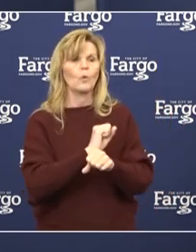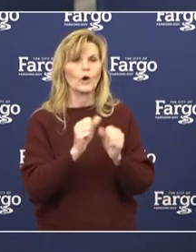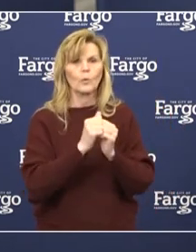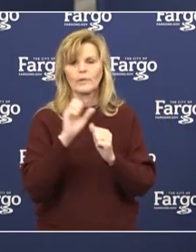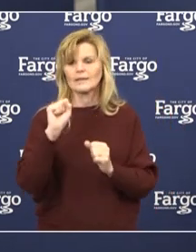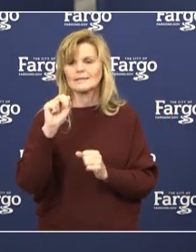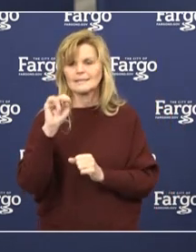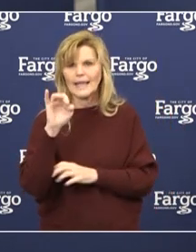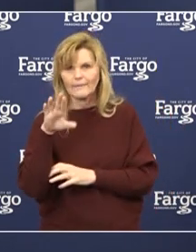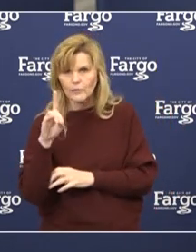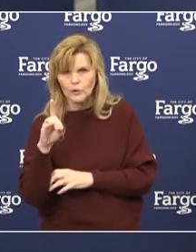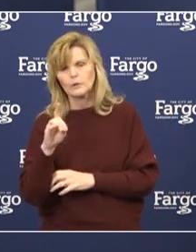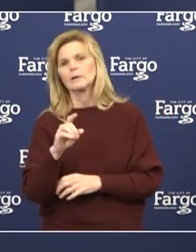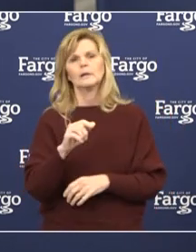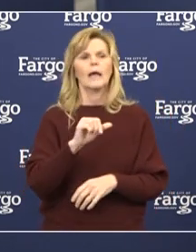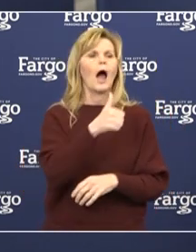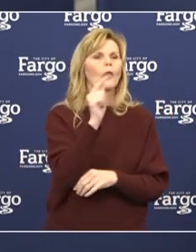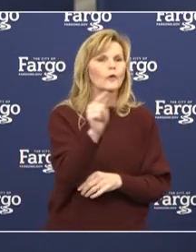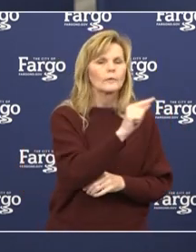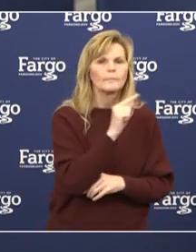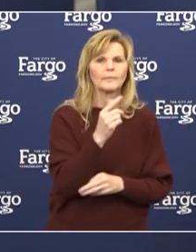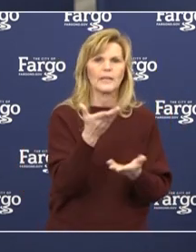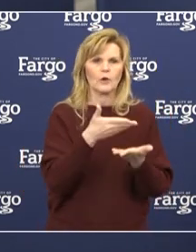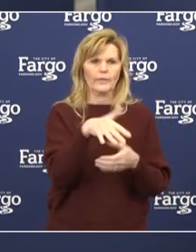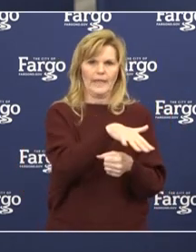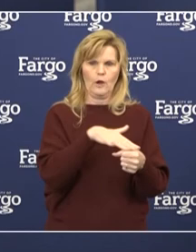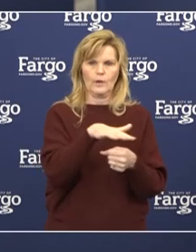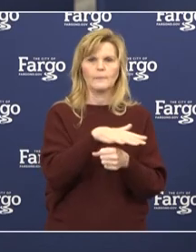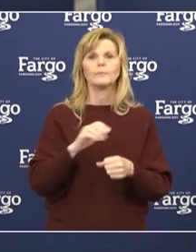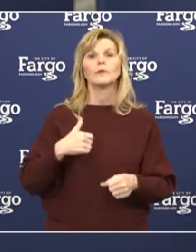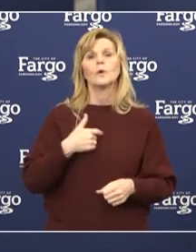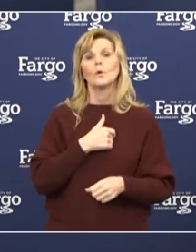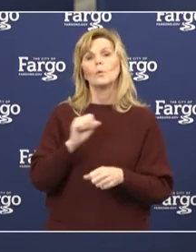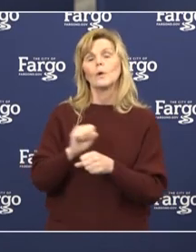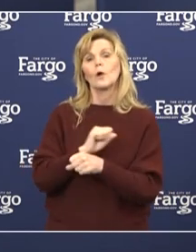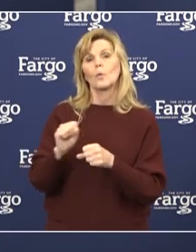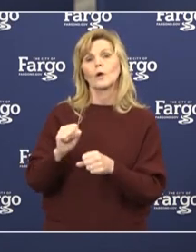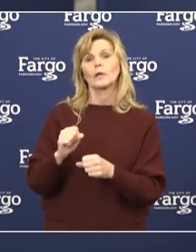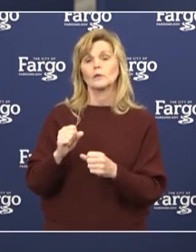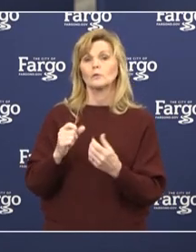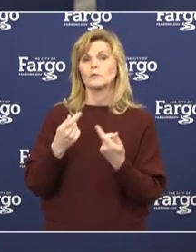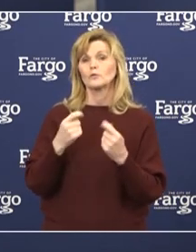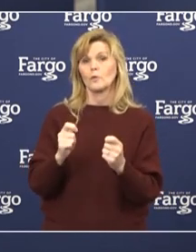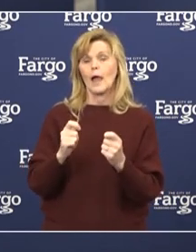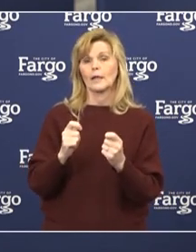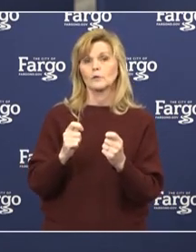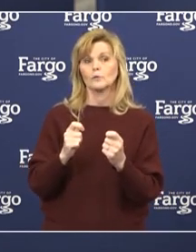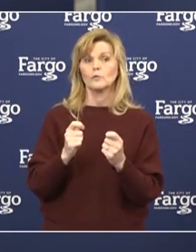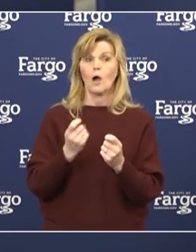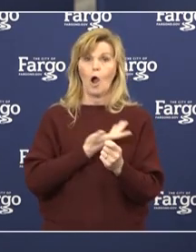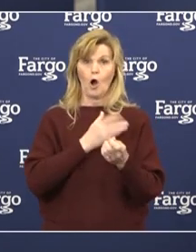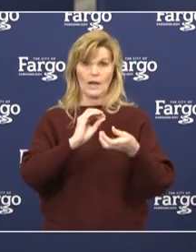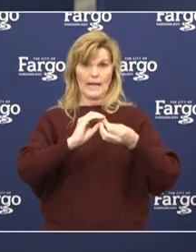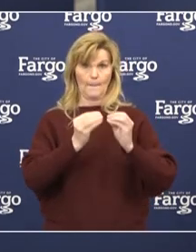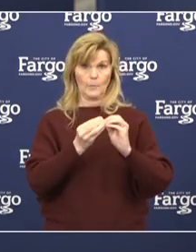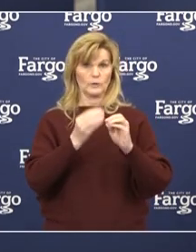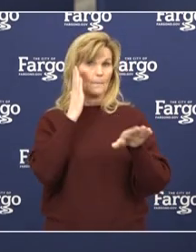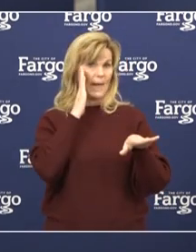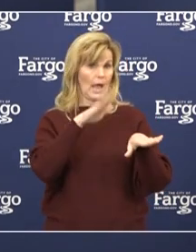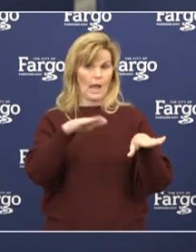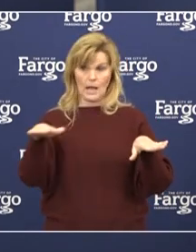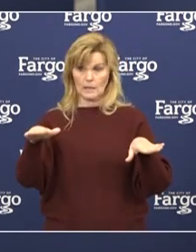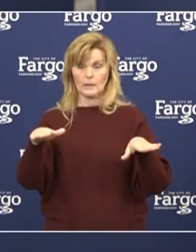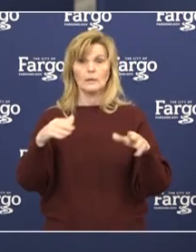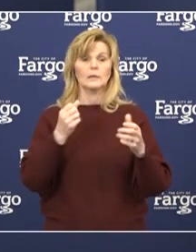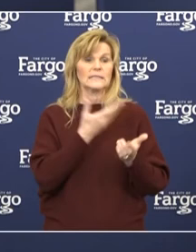Sanford Health here in Fargo. We are working to nearly double our capacity, including our